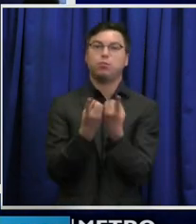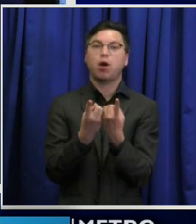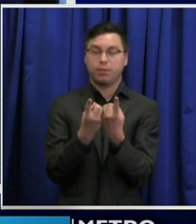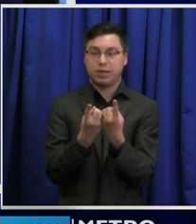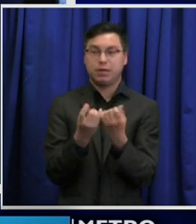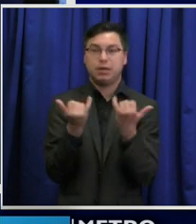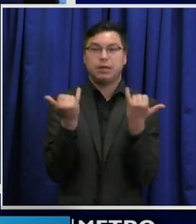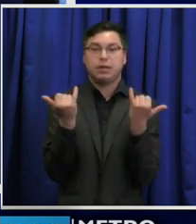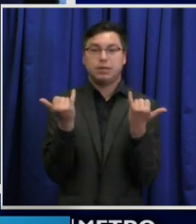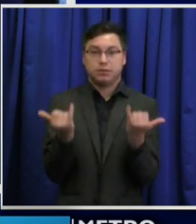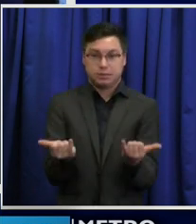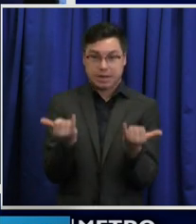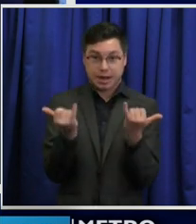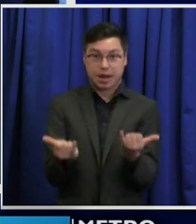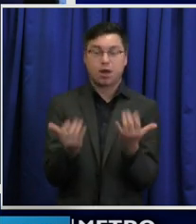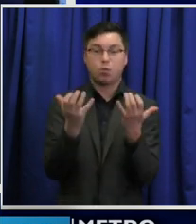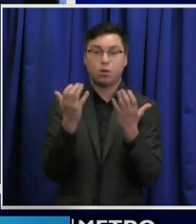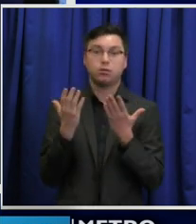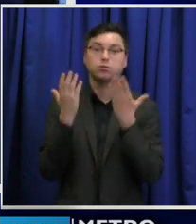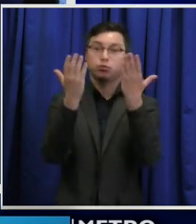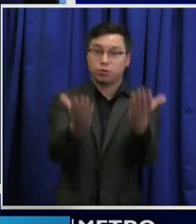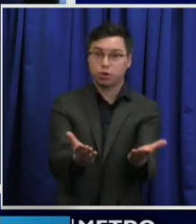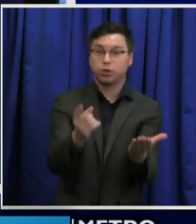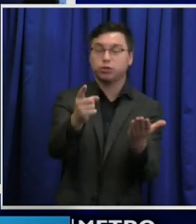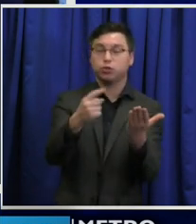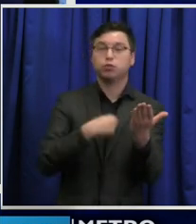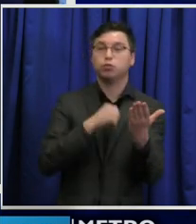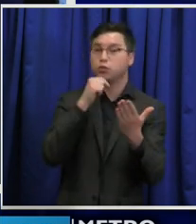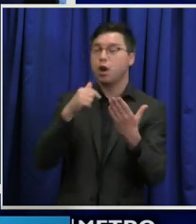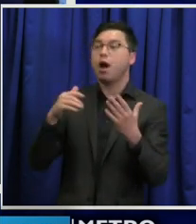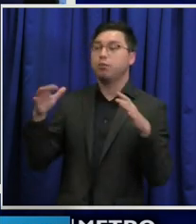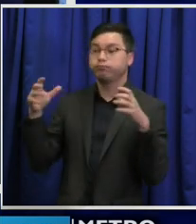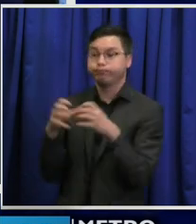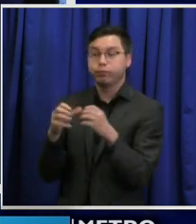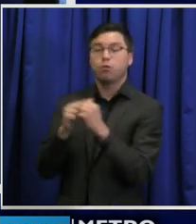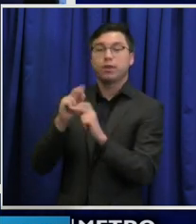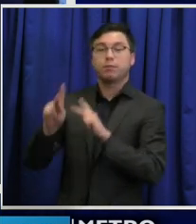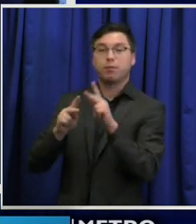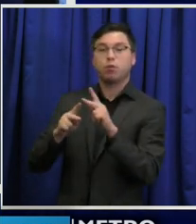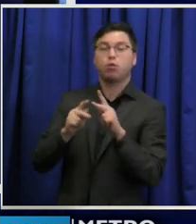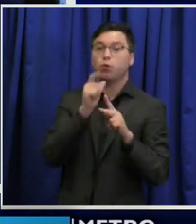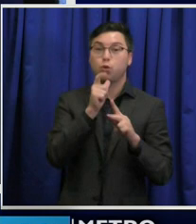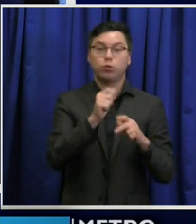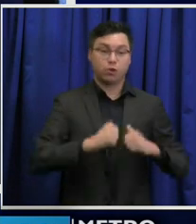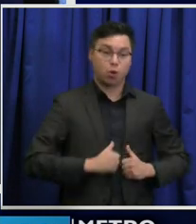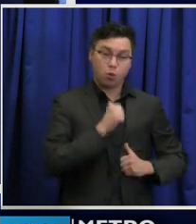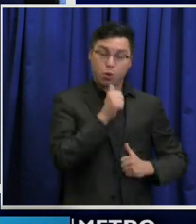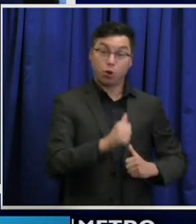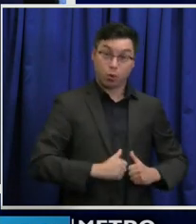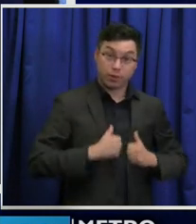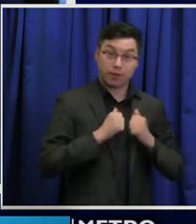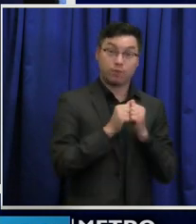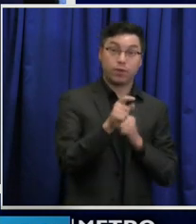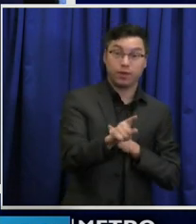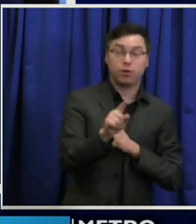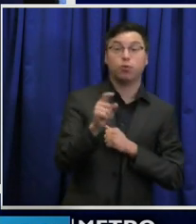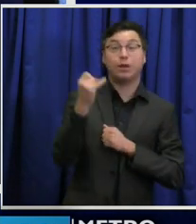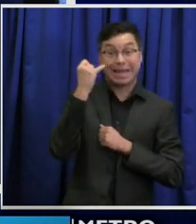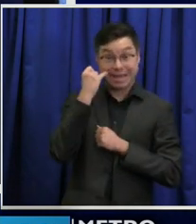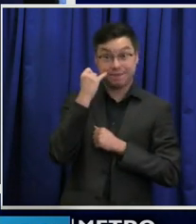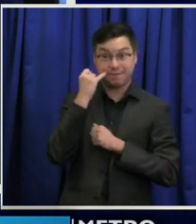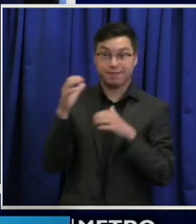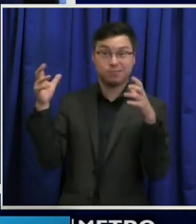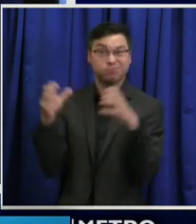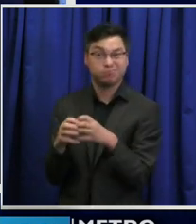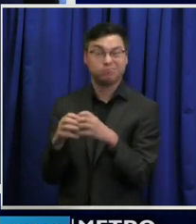with friends and family outside of your household. If you must, please limit gatherings to 10 or fewer people. And